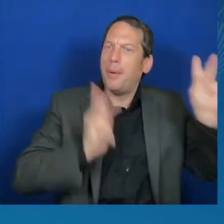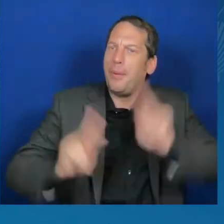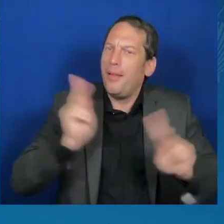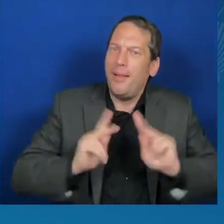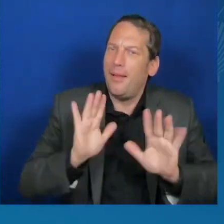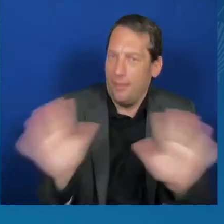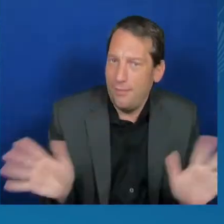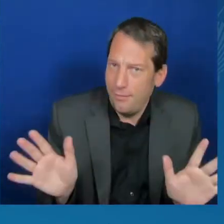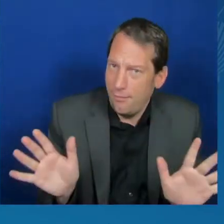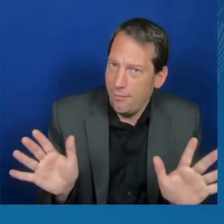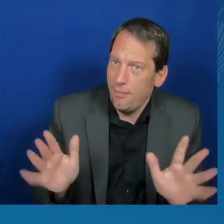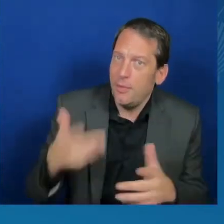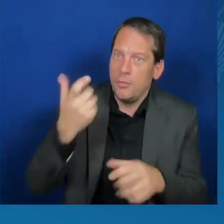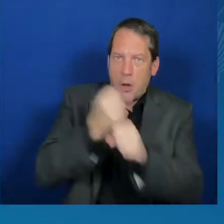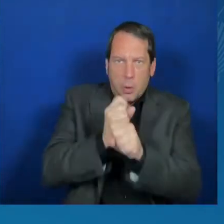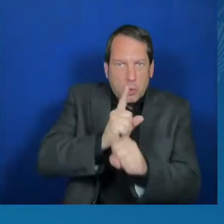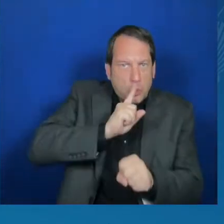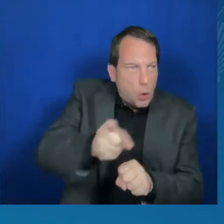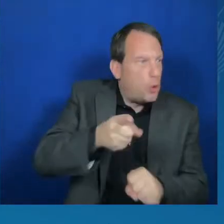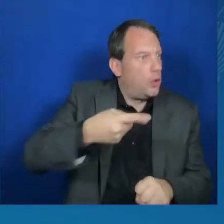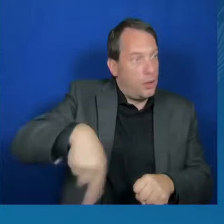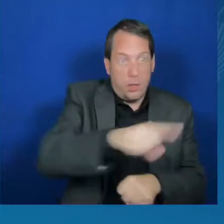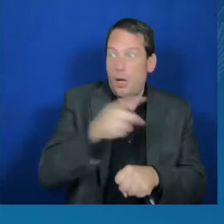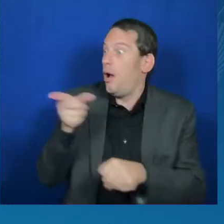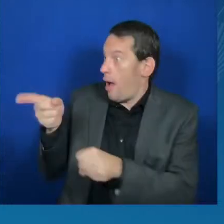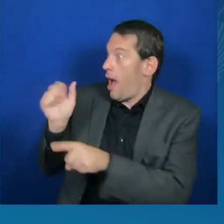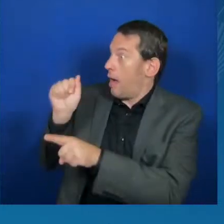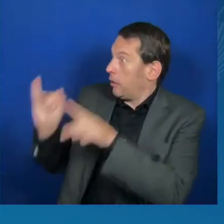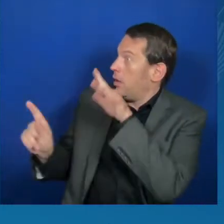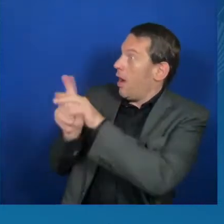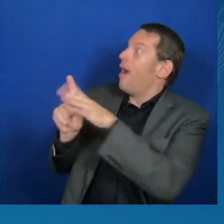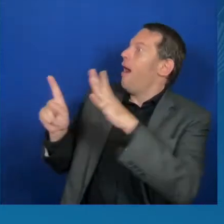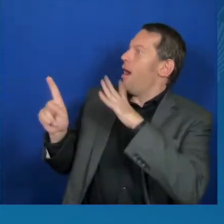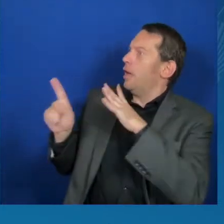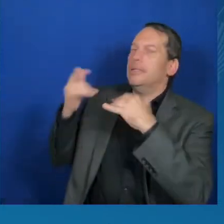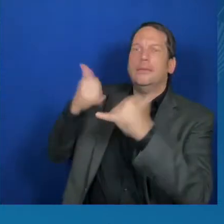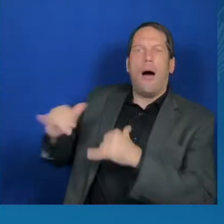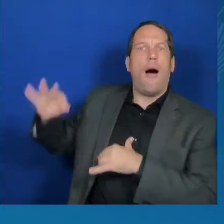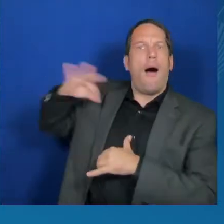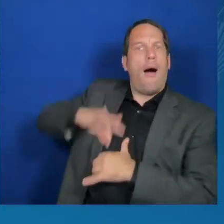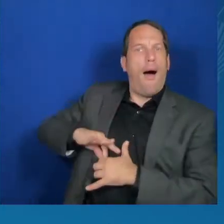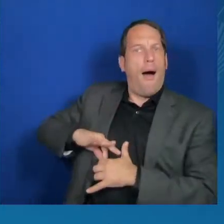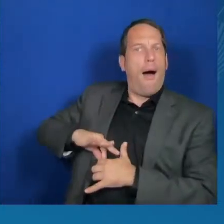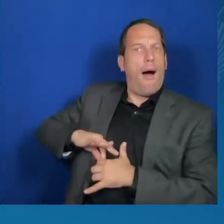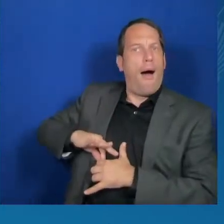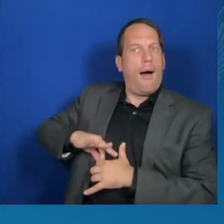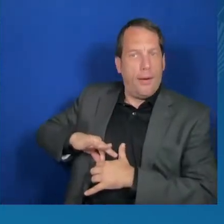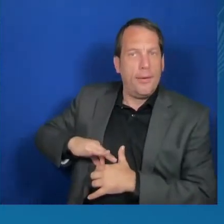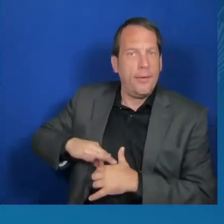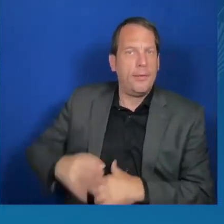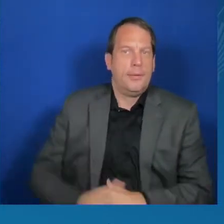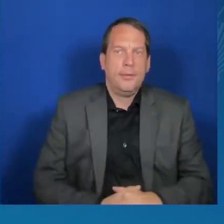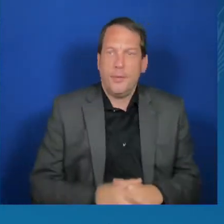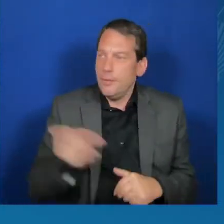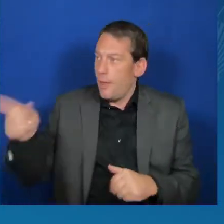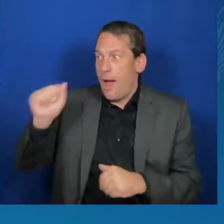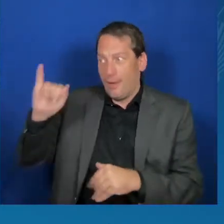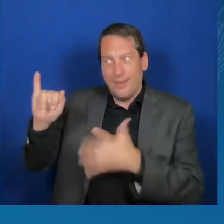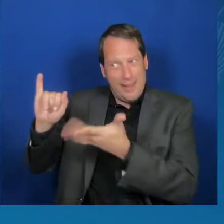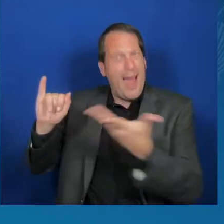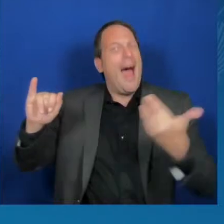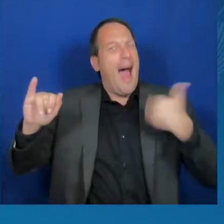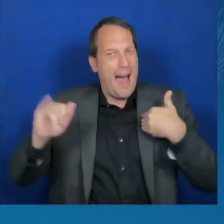AI has the potential to do profound good, to develop powerful new medicines,